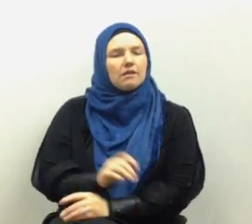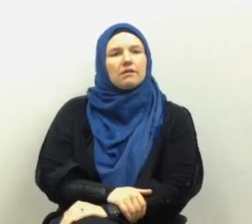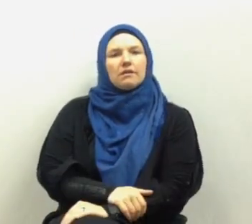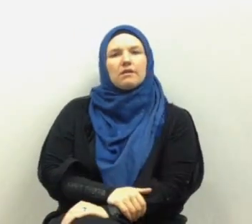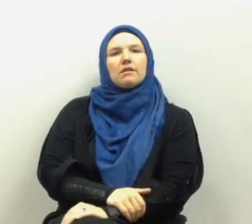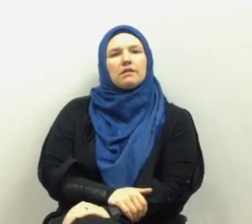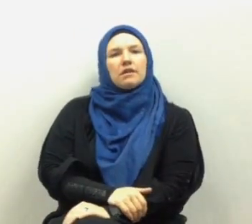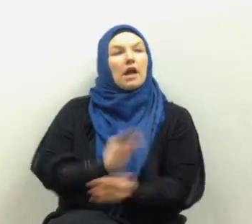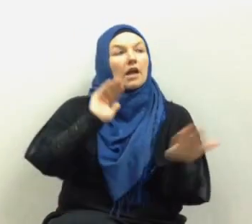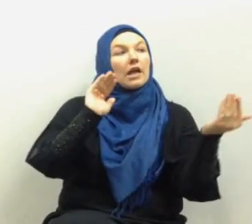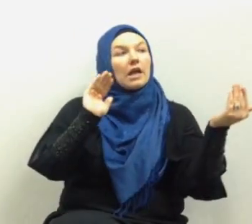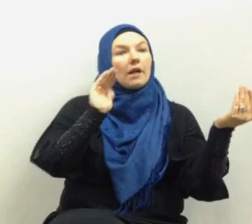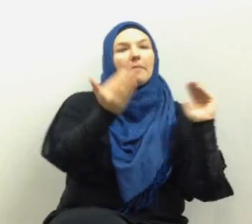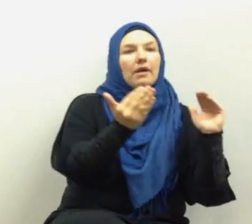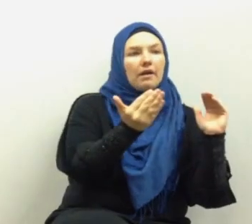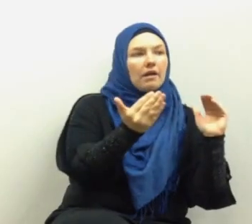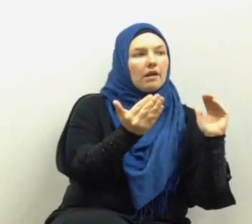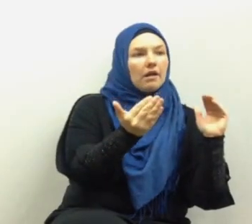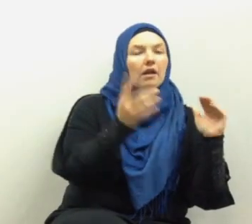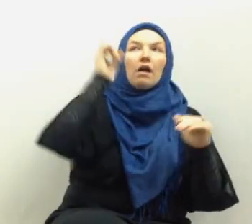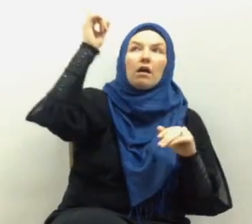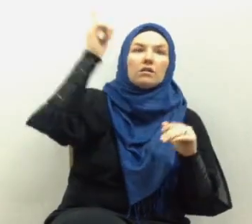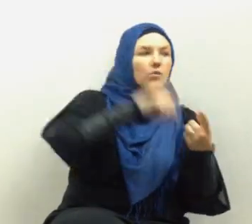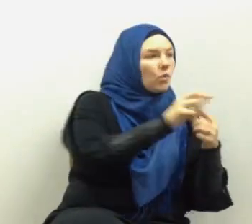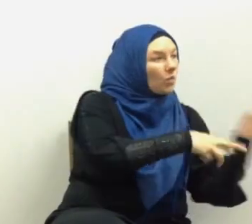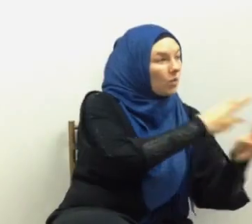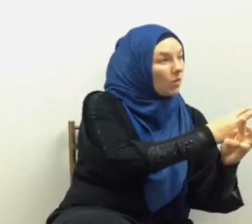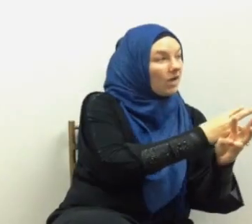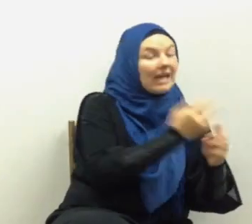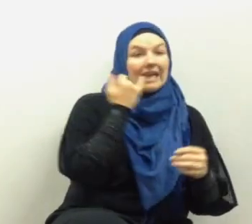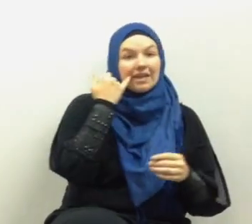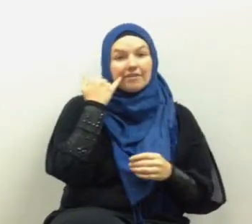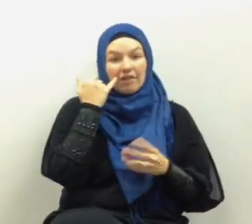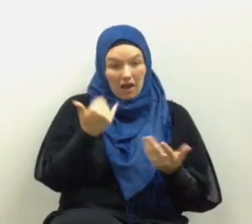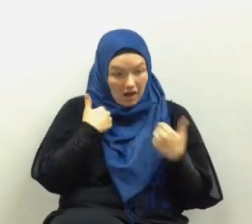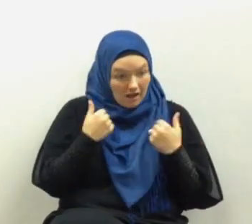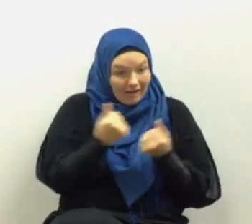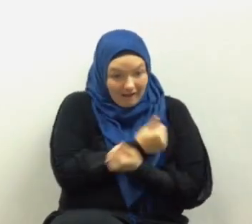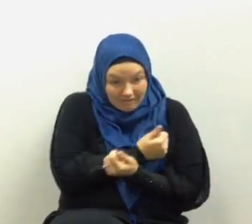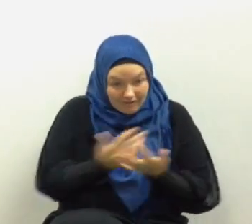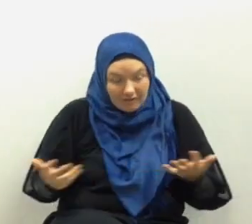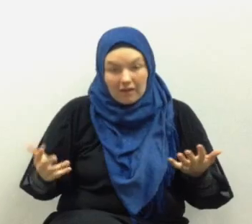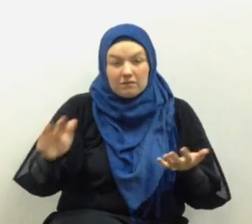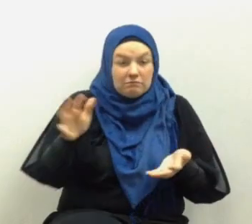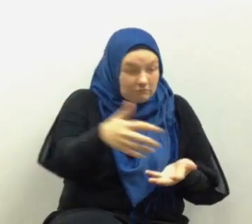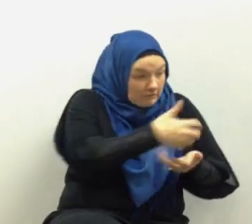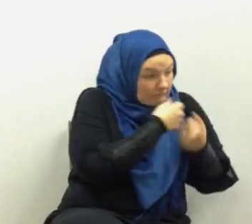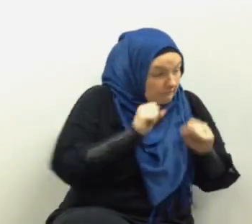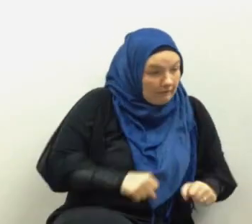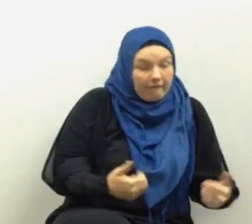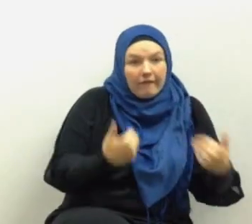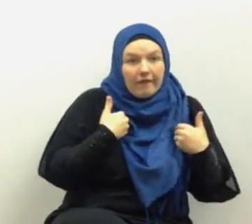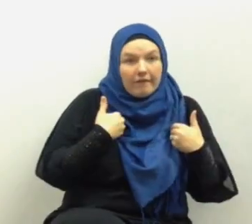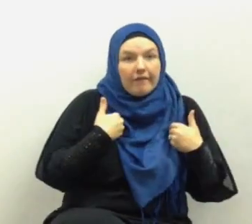in contrast to the power of Allah he will supplement what you could gather of